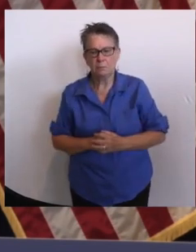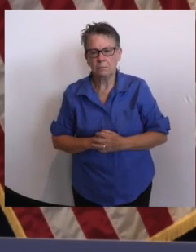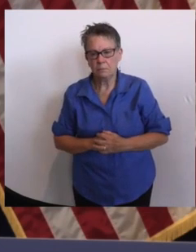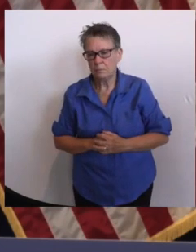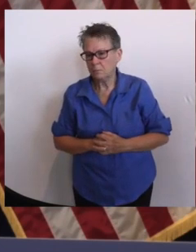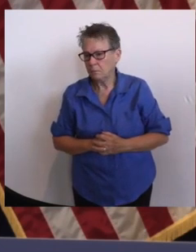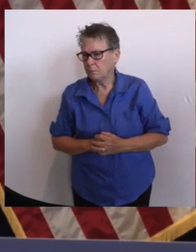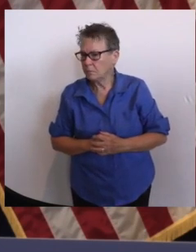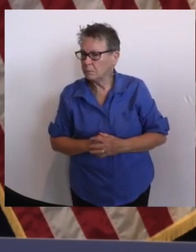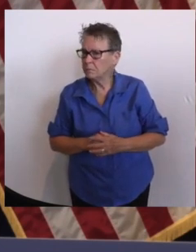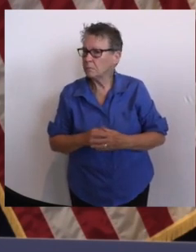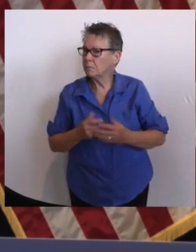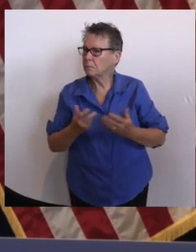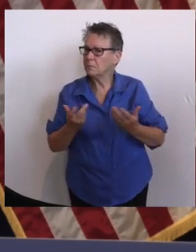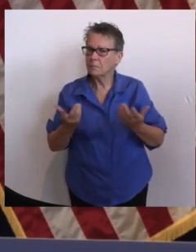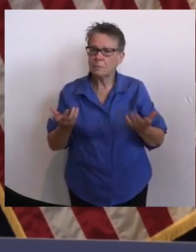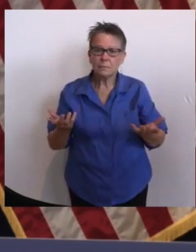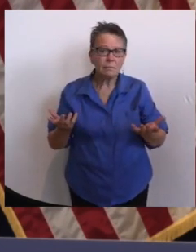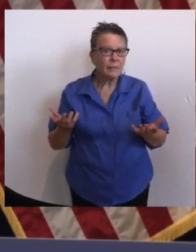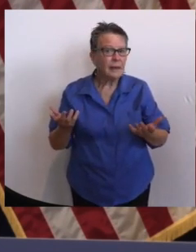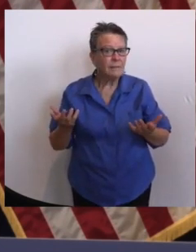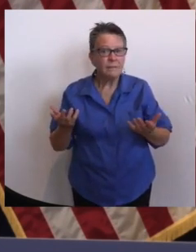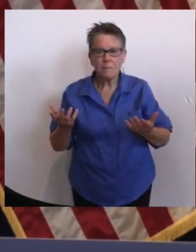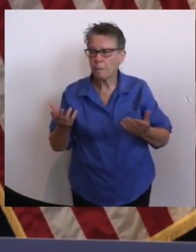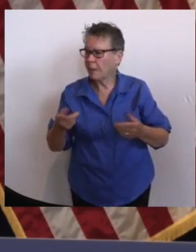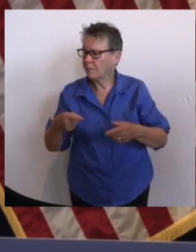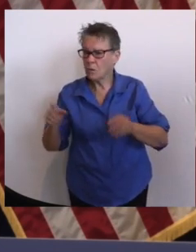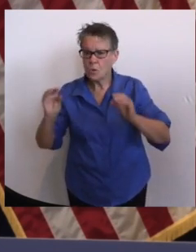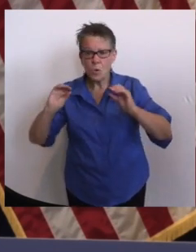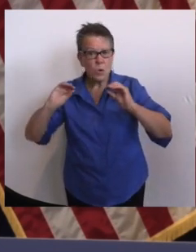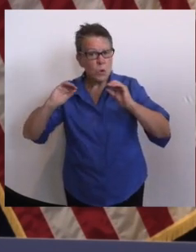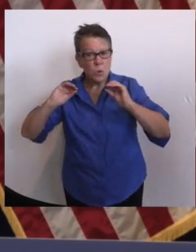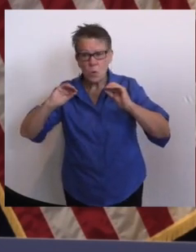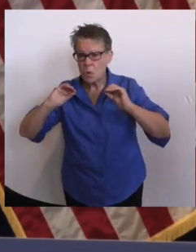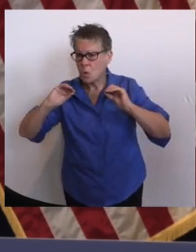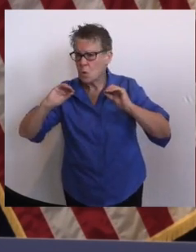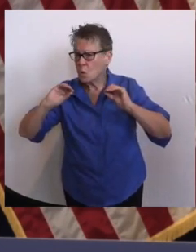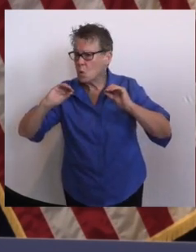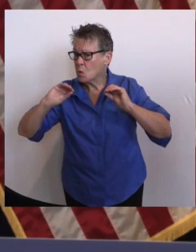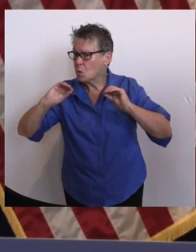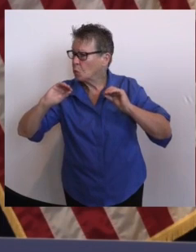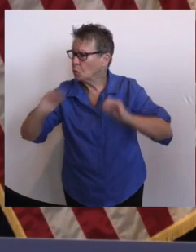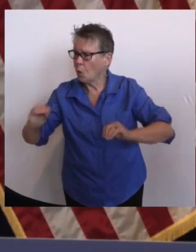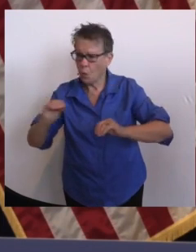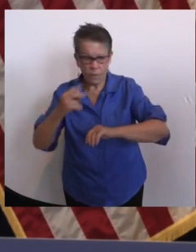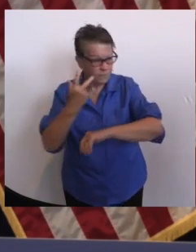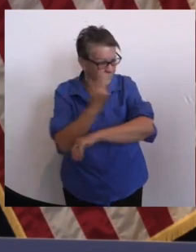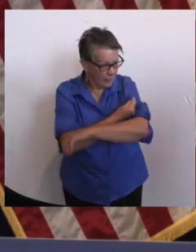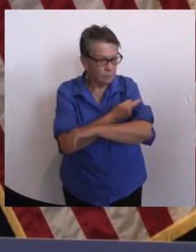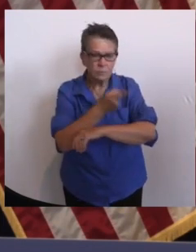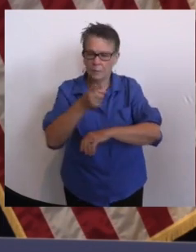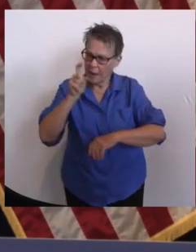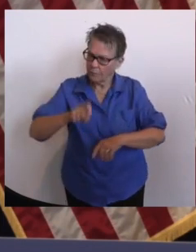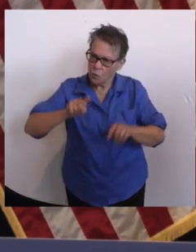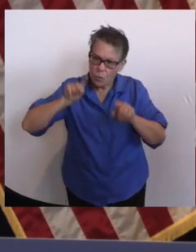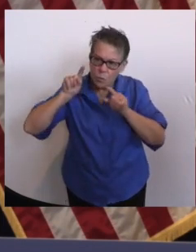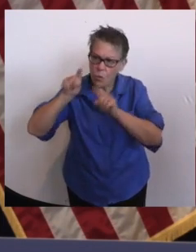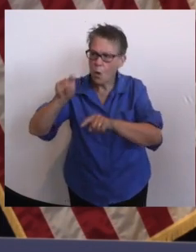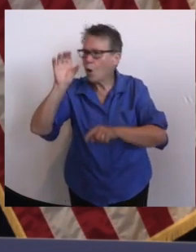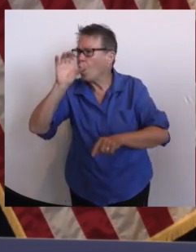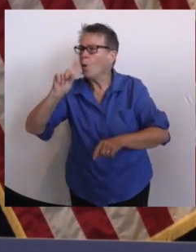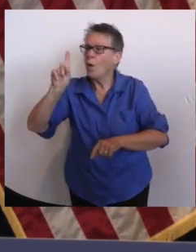a testing site and be tested. And we do have testing sites throughout all of New Jersey. You can go on